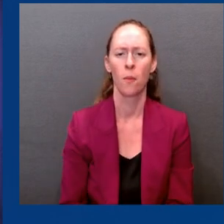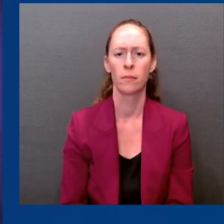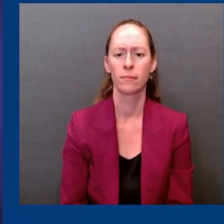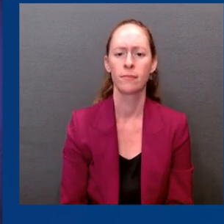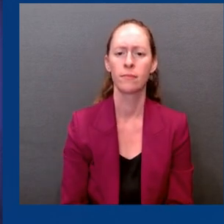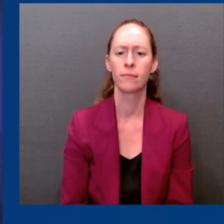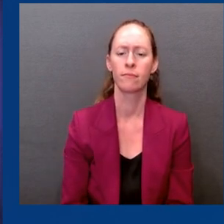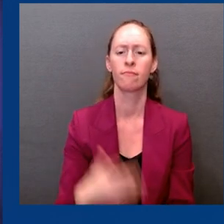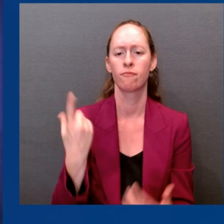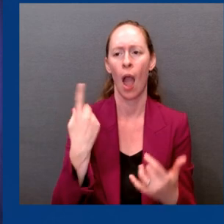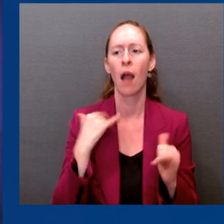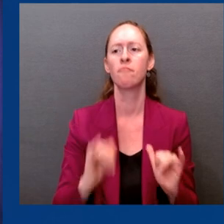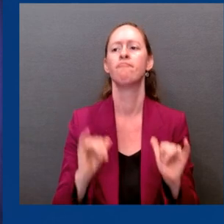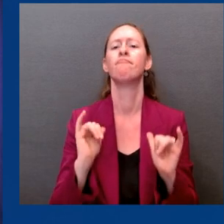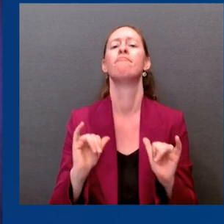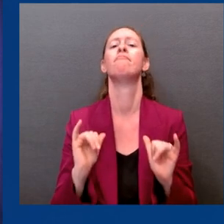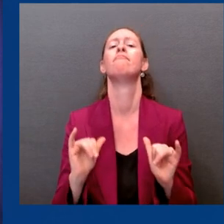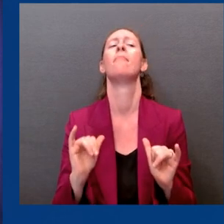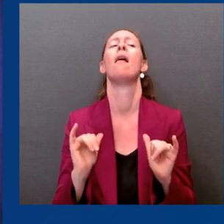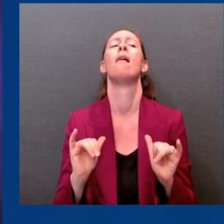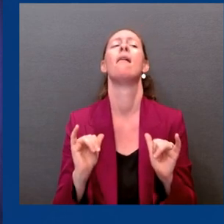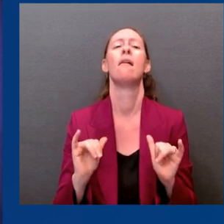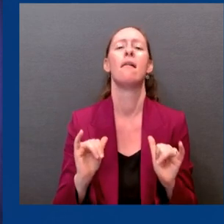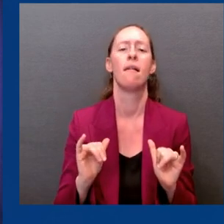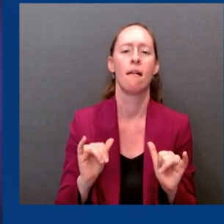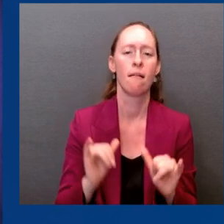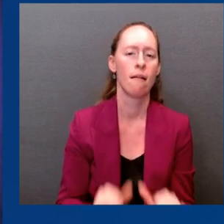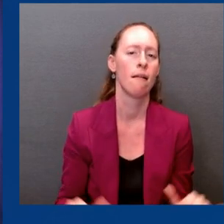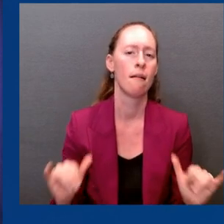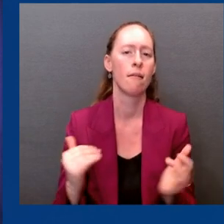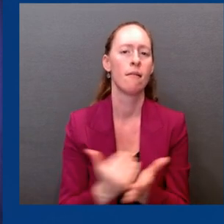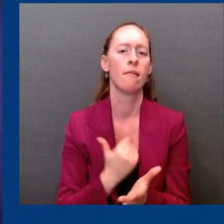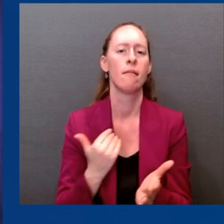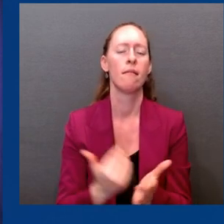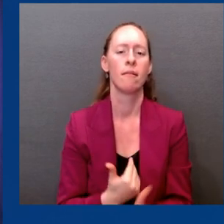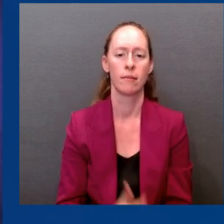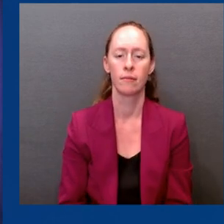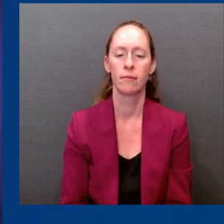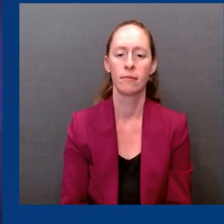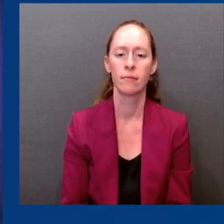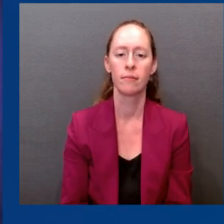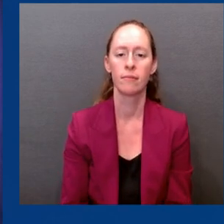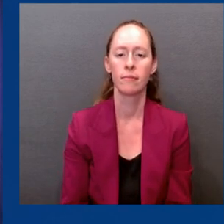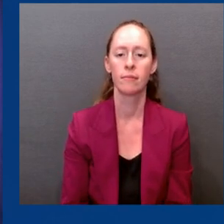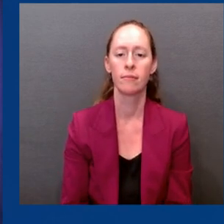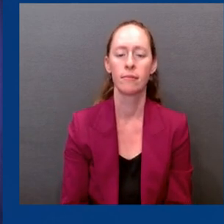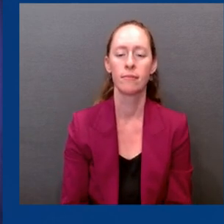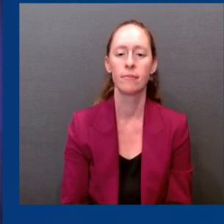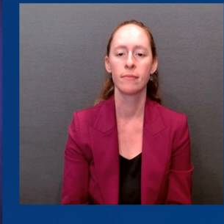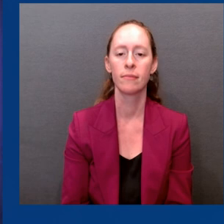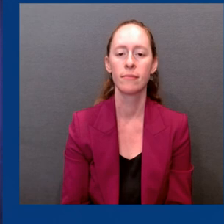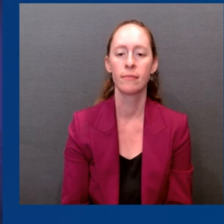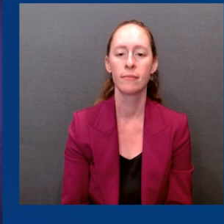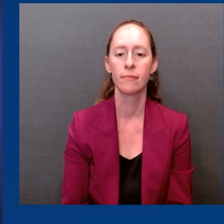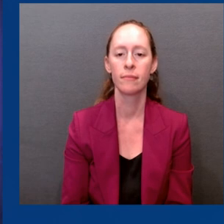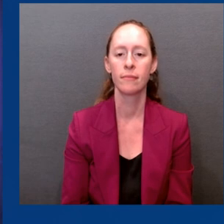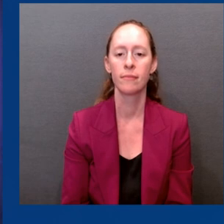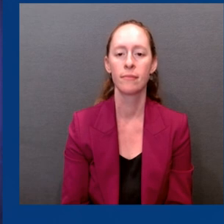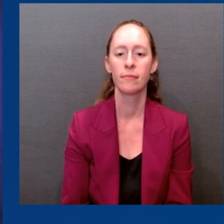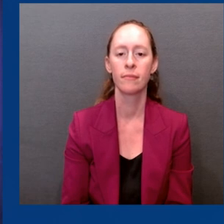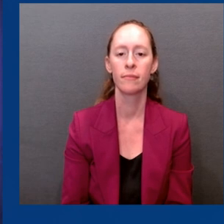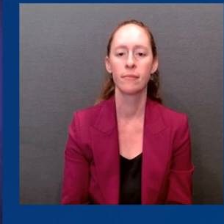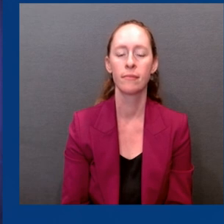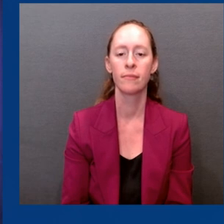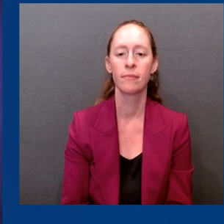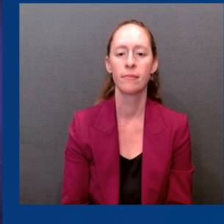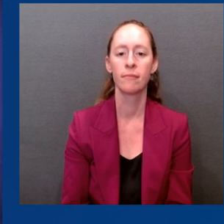is that it is always more expensive to be responding than it is to be prepared.